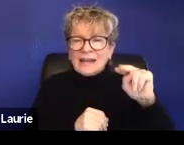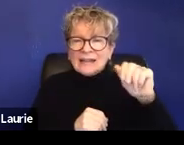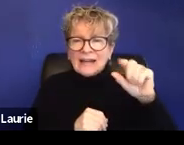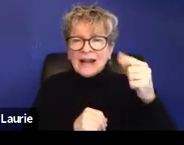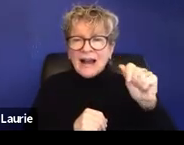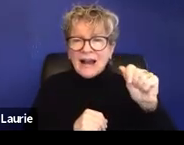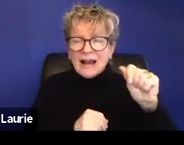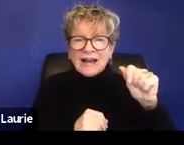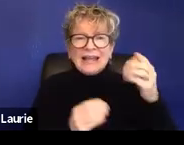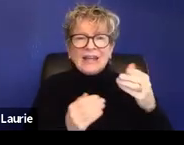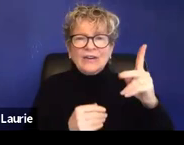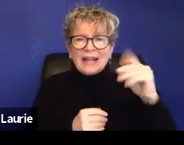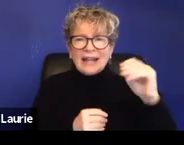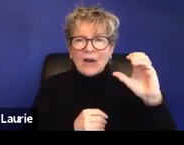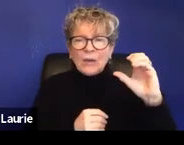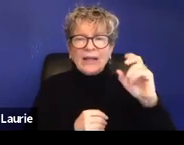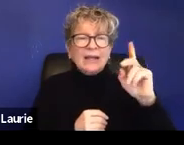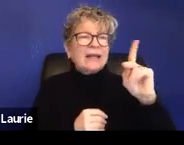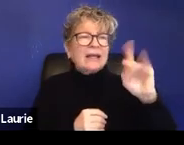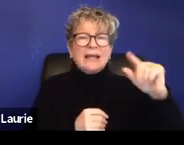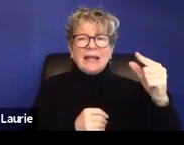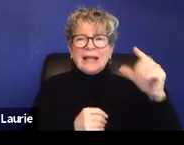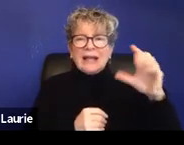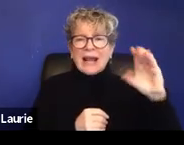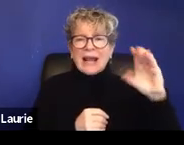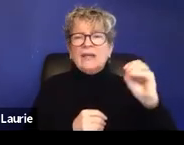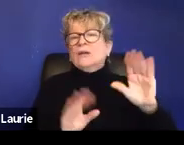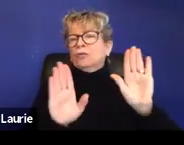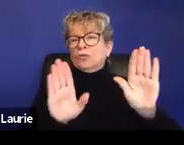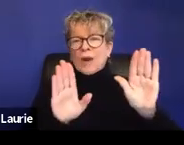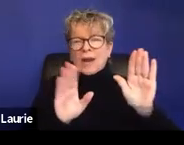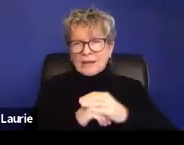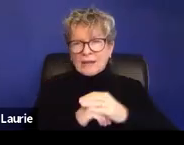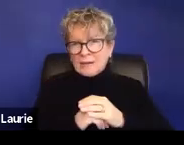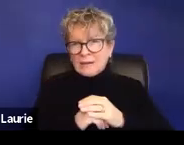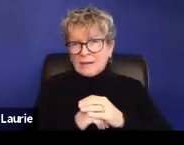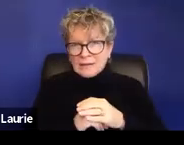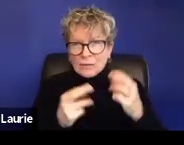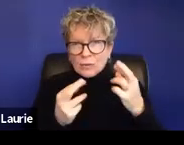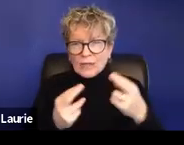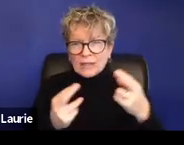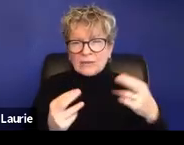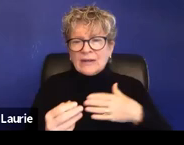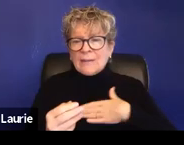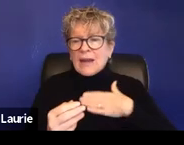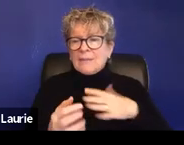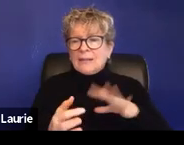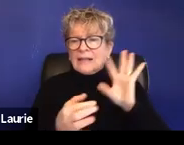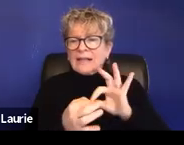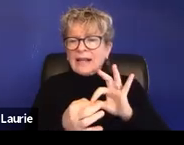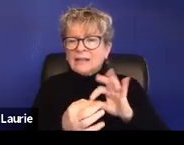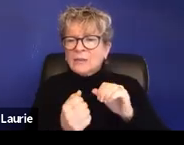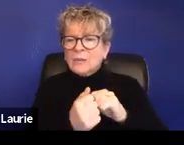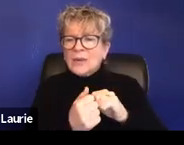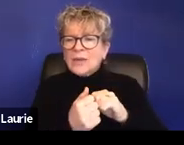they're also another amazing resource and I'm happy to help you connect to other immigration resources if you have questions, um,